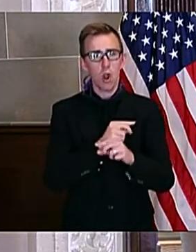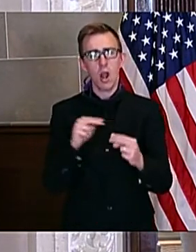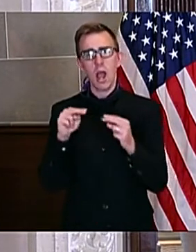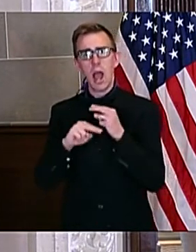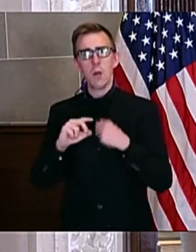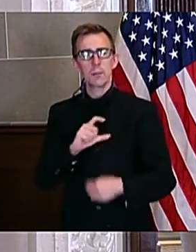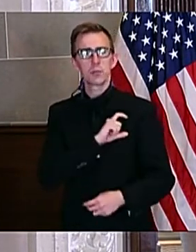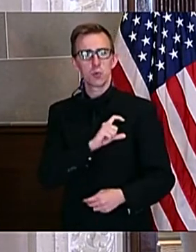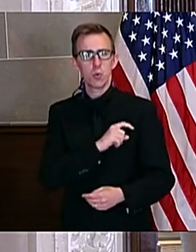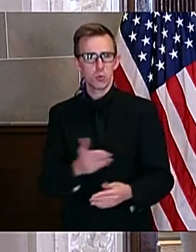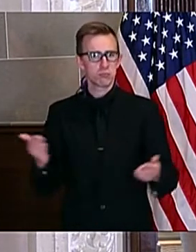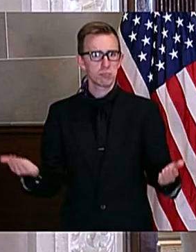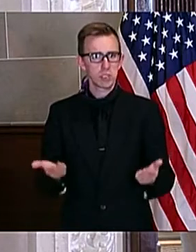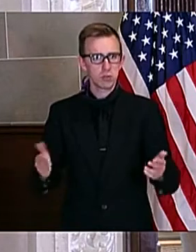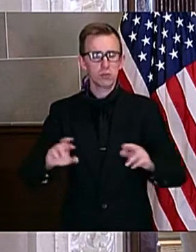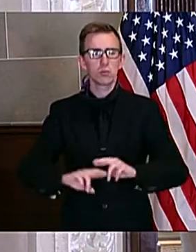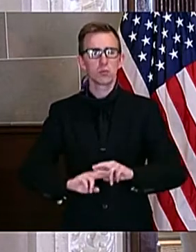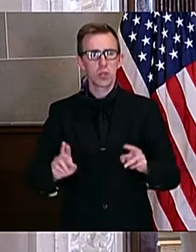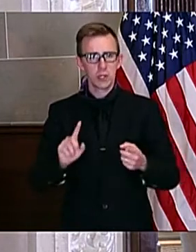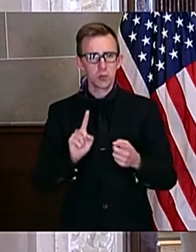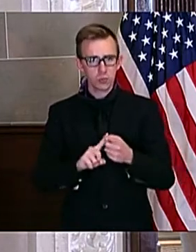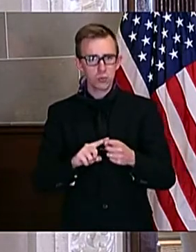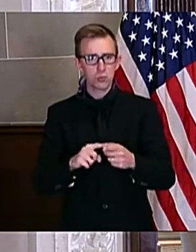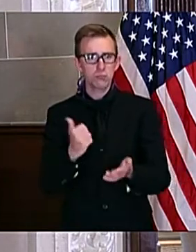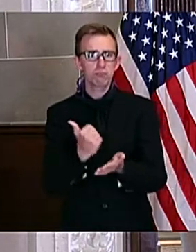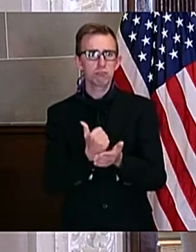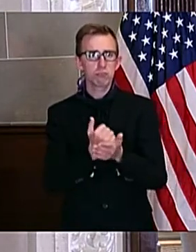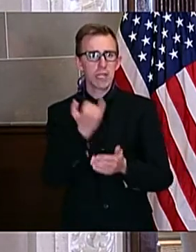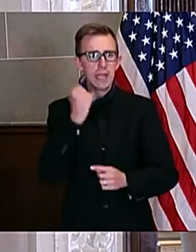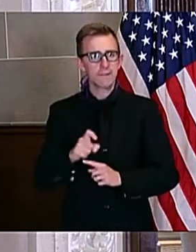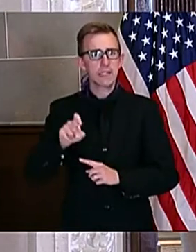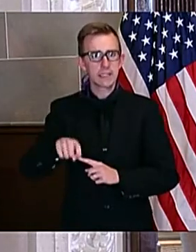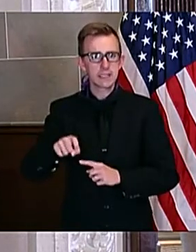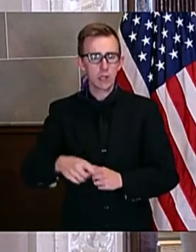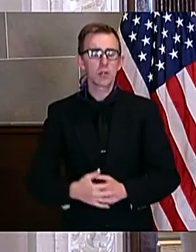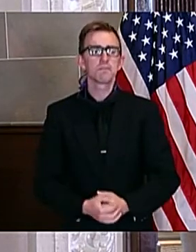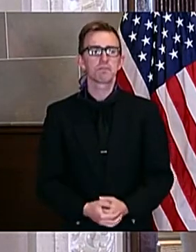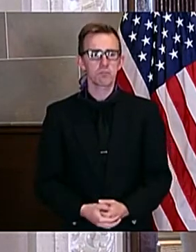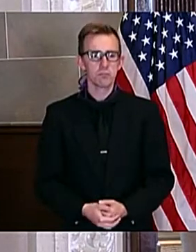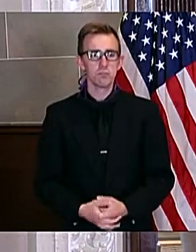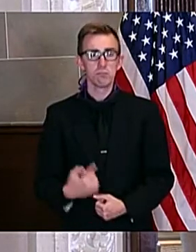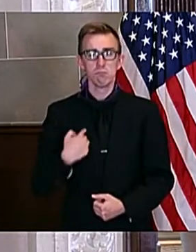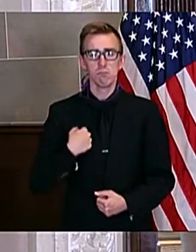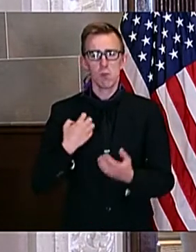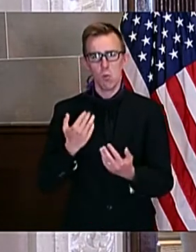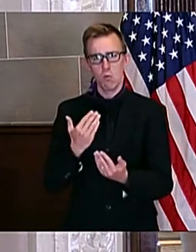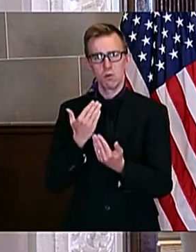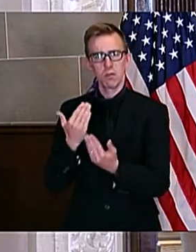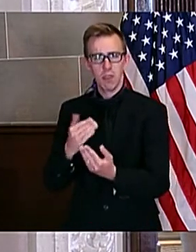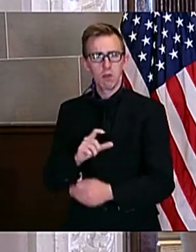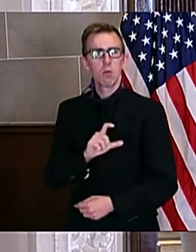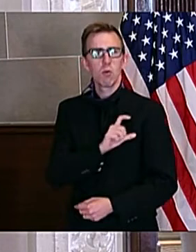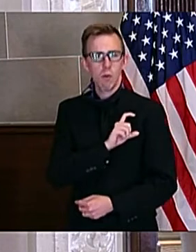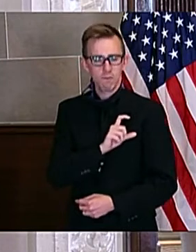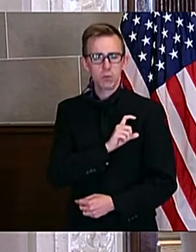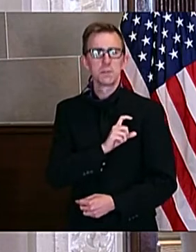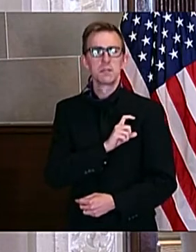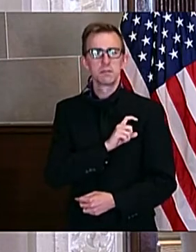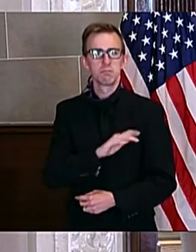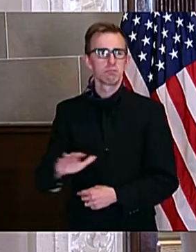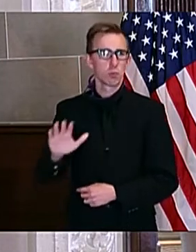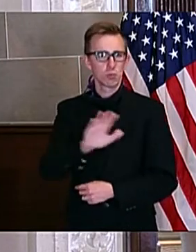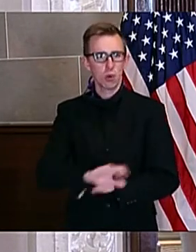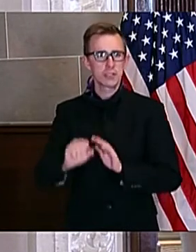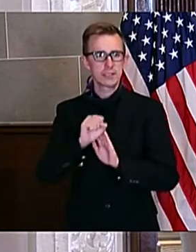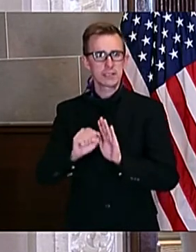stand ready to assist if needed. And I want to thank our law enforcement officers across